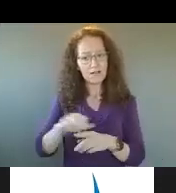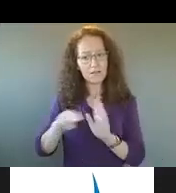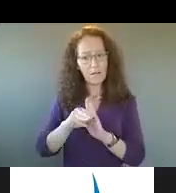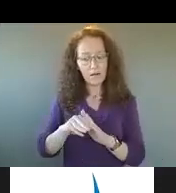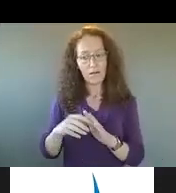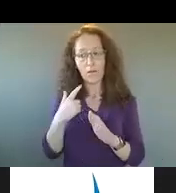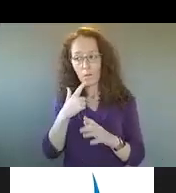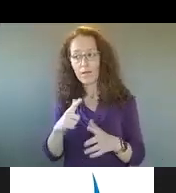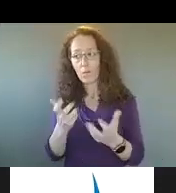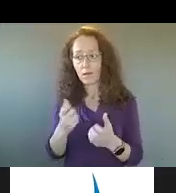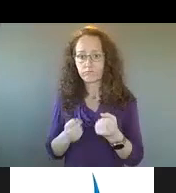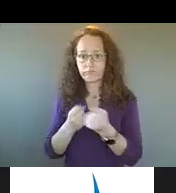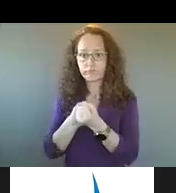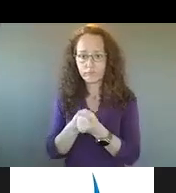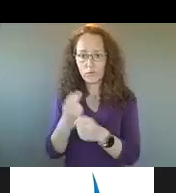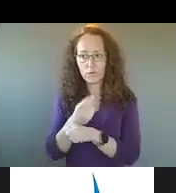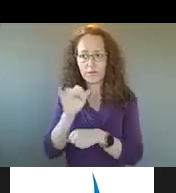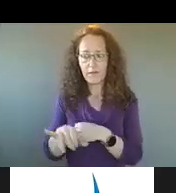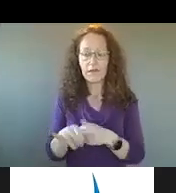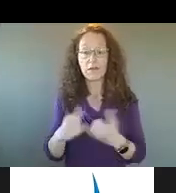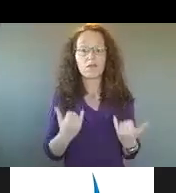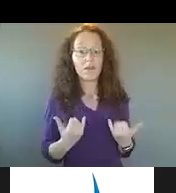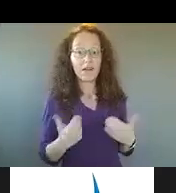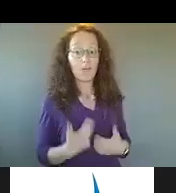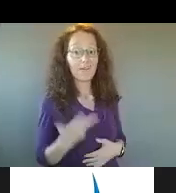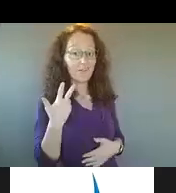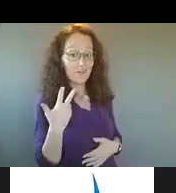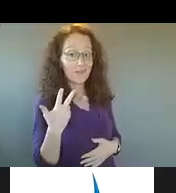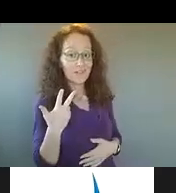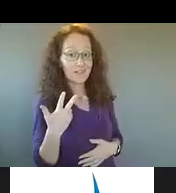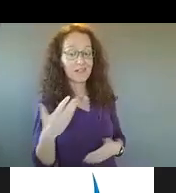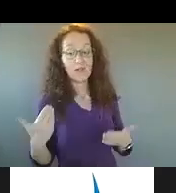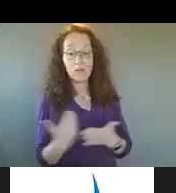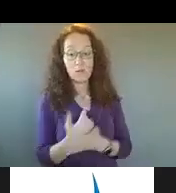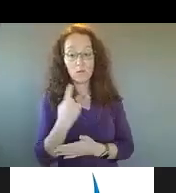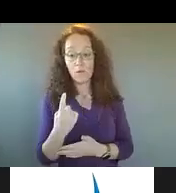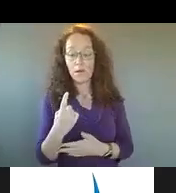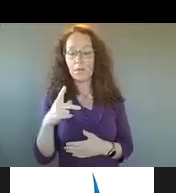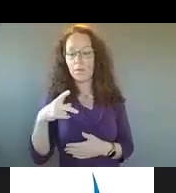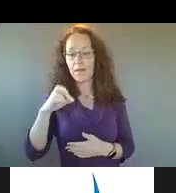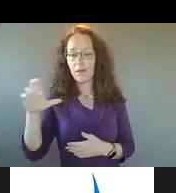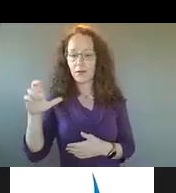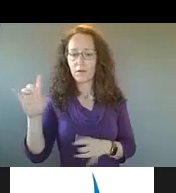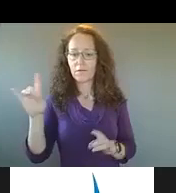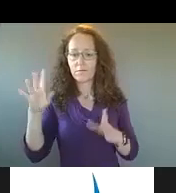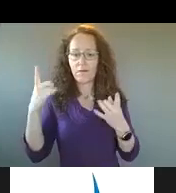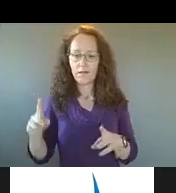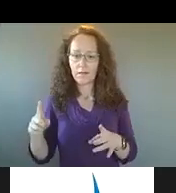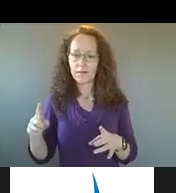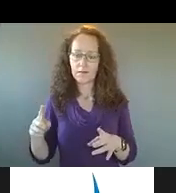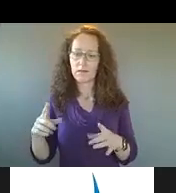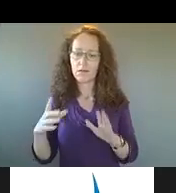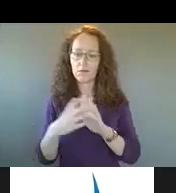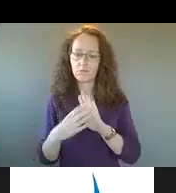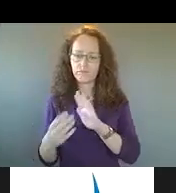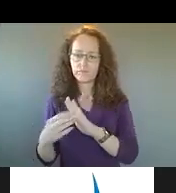strategies, one of which, um, is, and the newest of them is the Cure Violence Replication, also known as the Interrupters or the Minneapolis